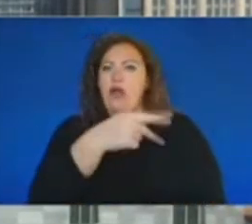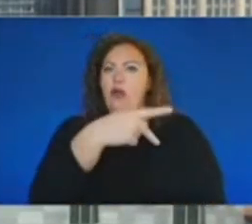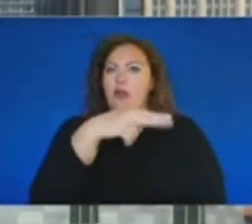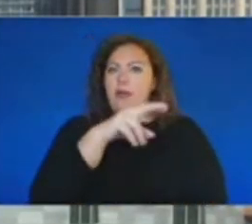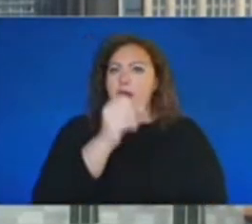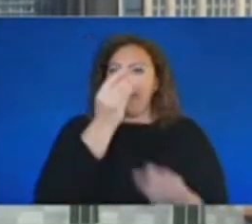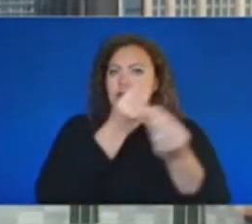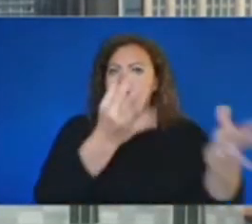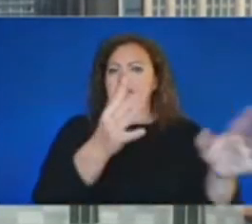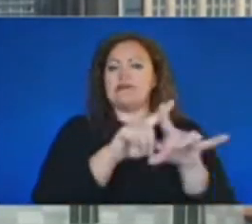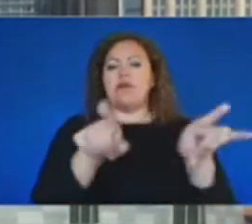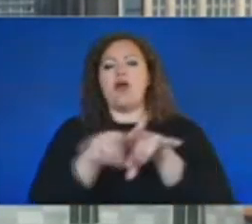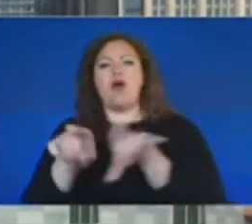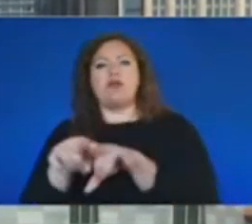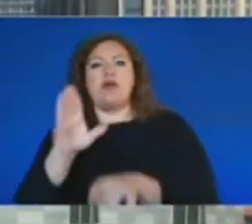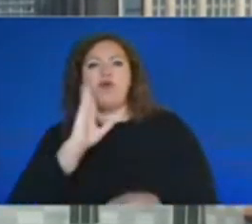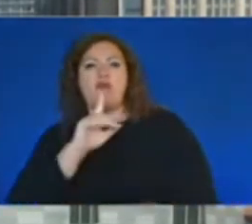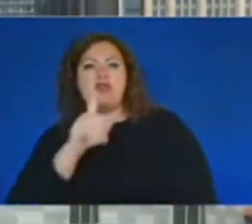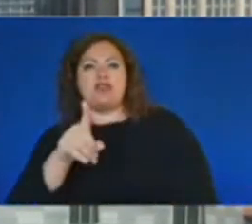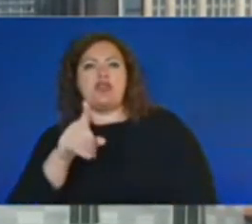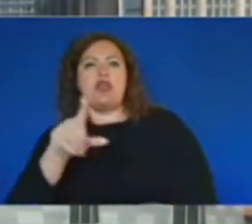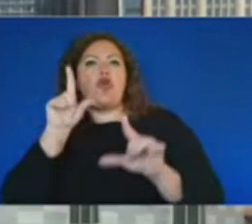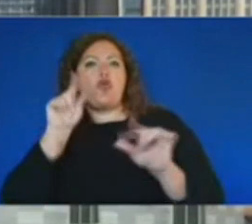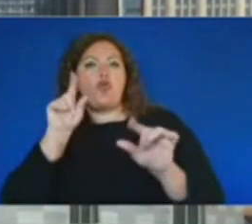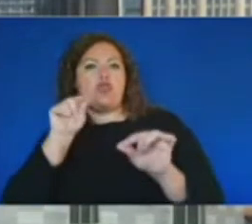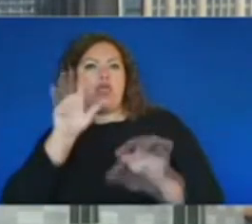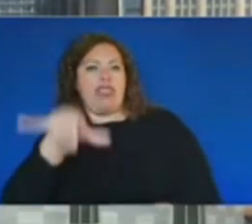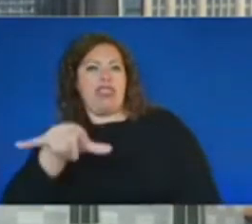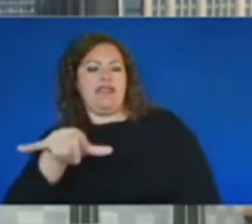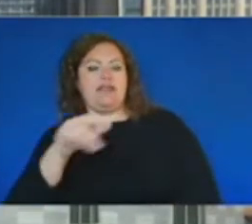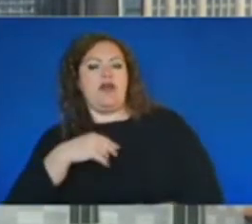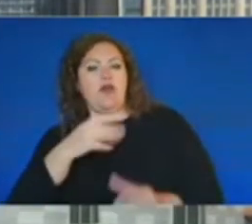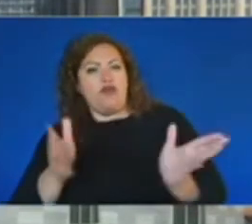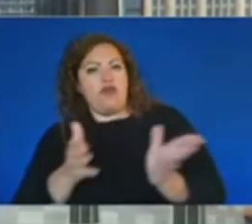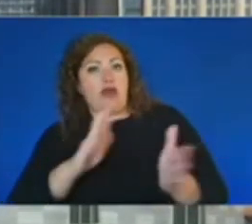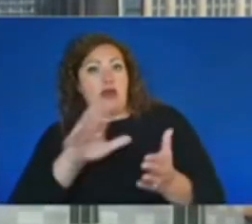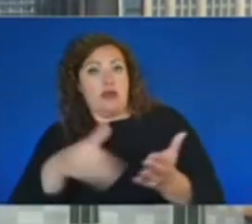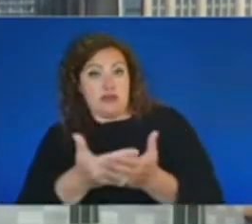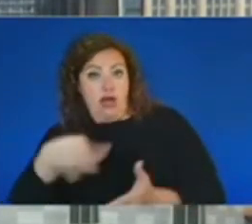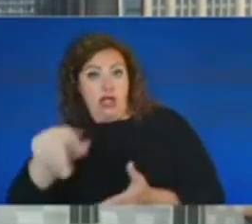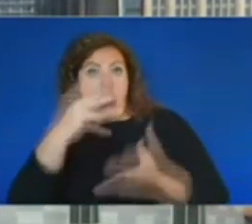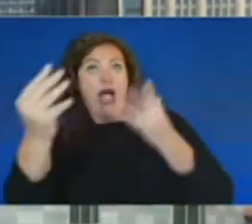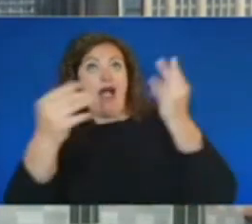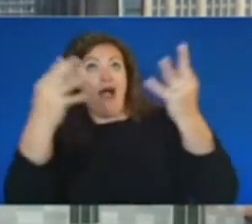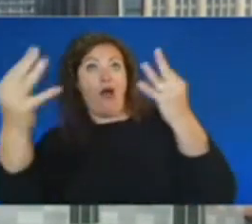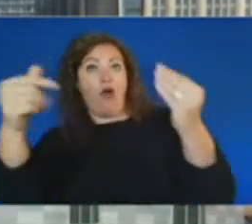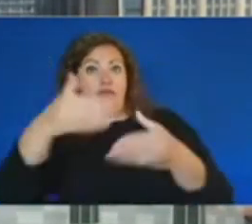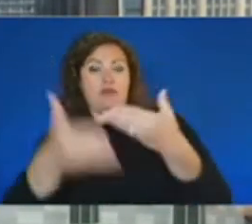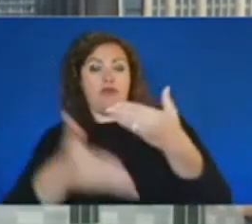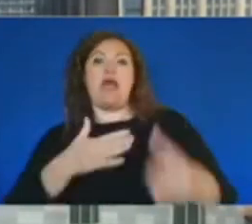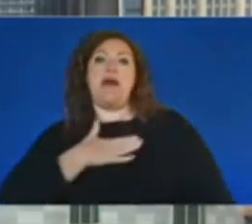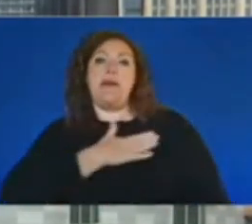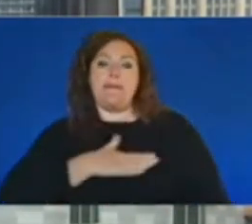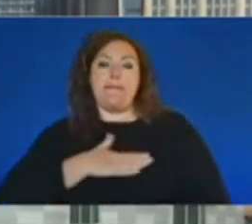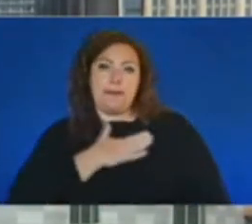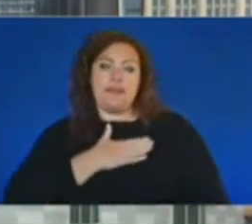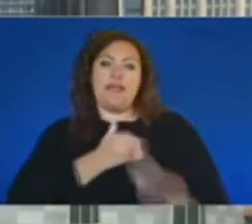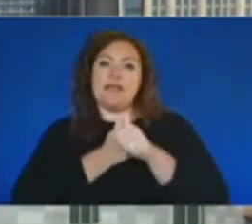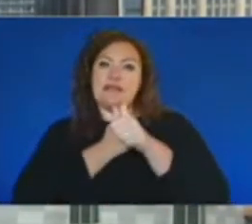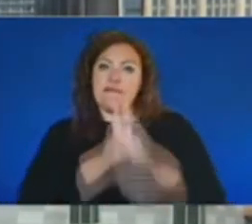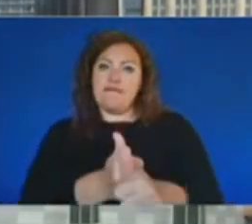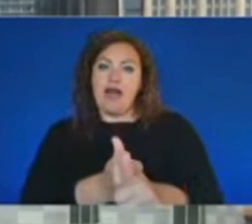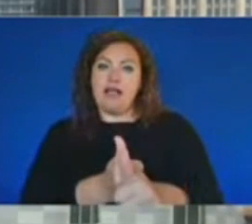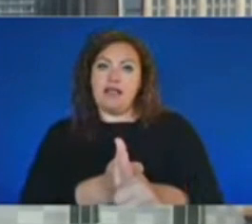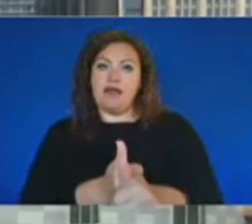will also make sure that we tweet this. So we encourage all that are going to be out and about this weekend to please follow our Twitter